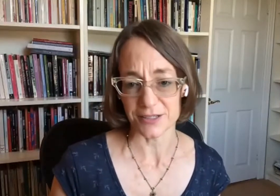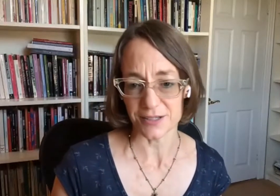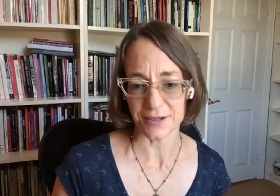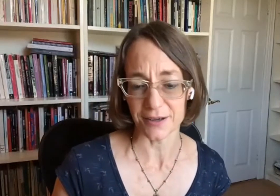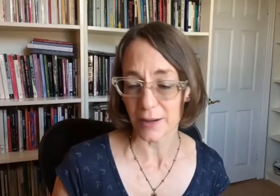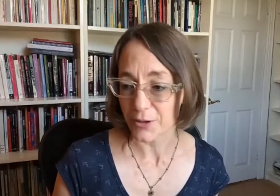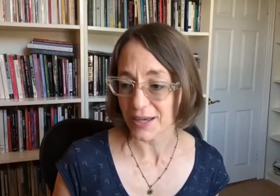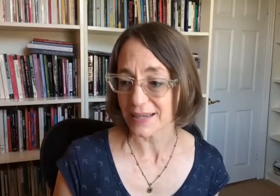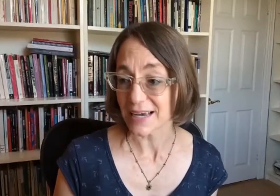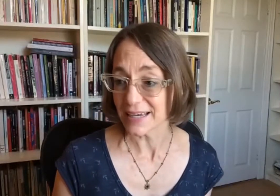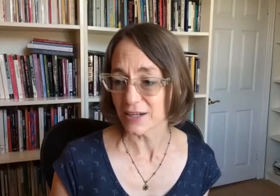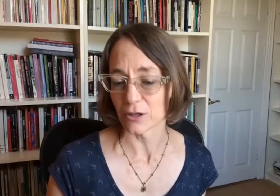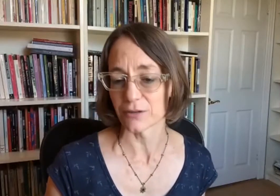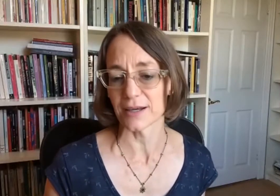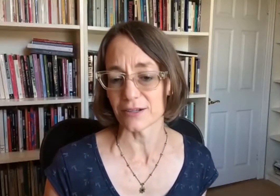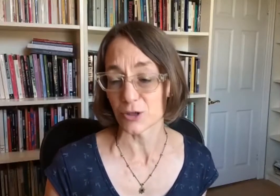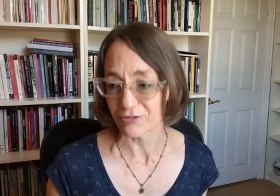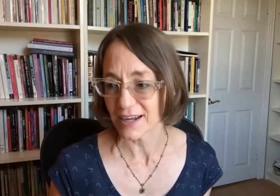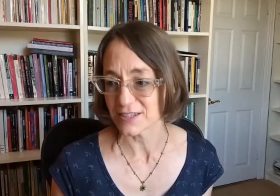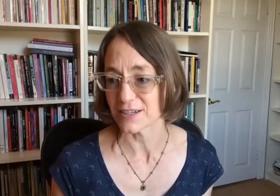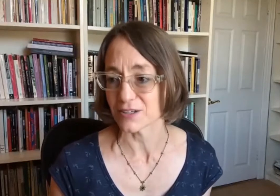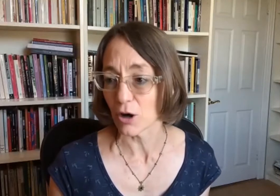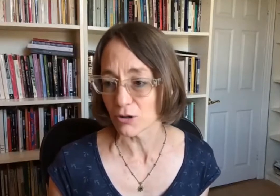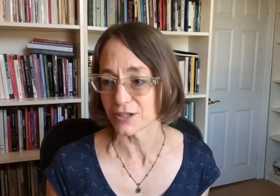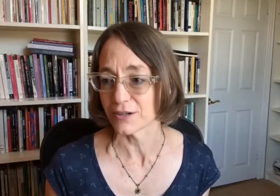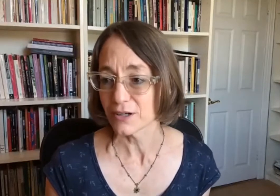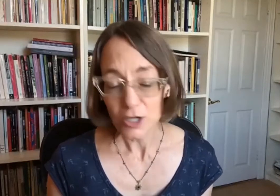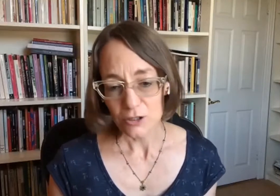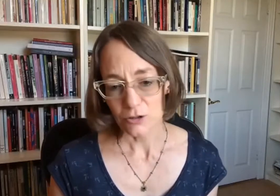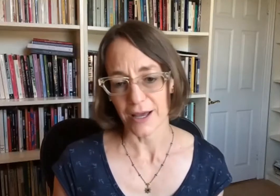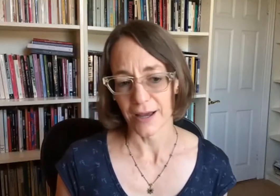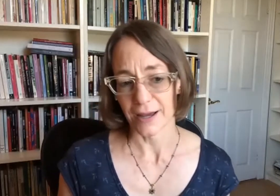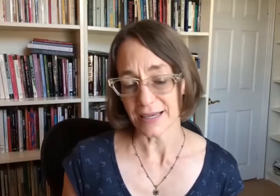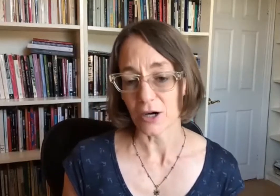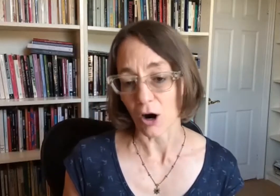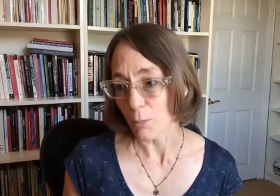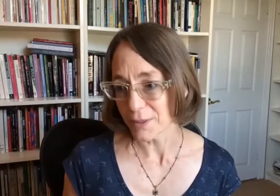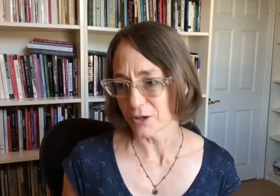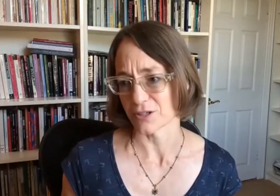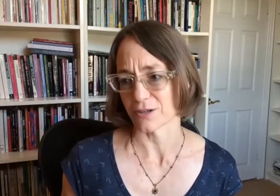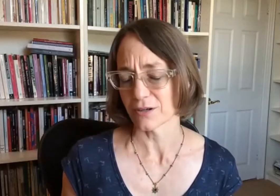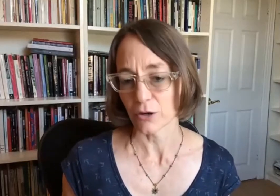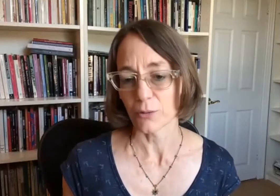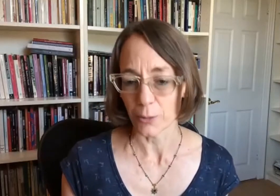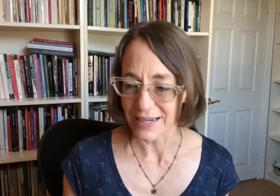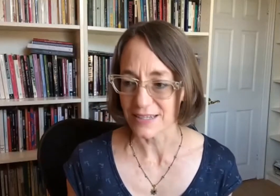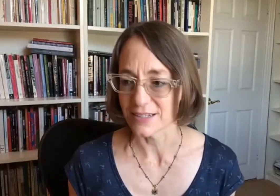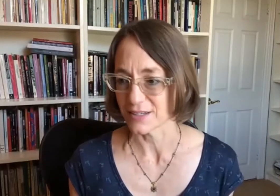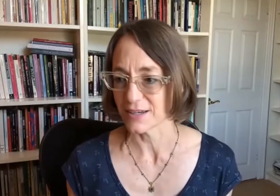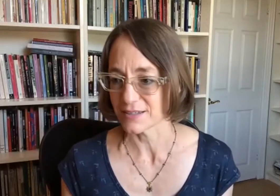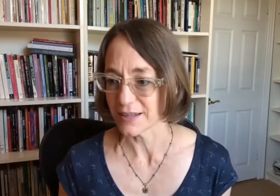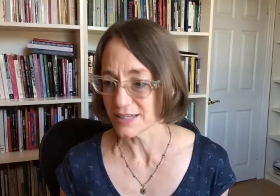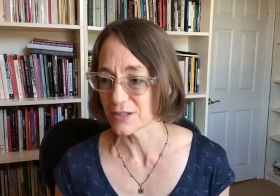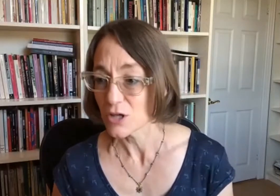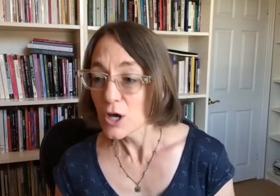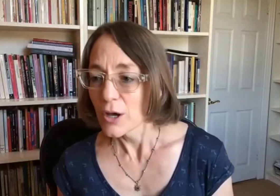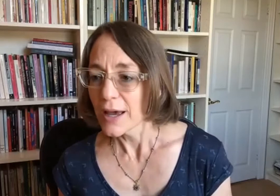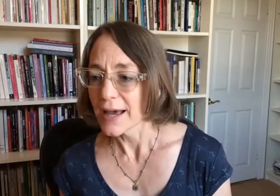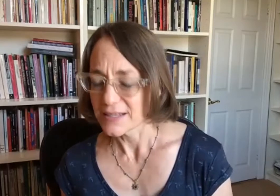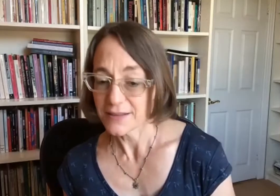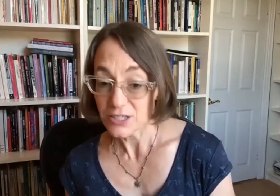starting place of eugenics, so to speak, because that's when Francis Galton. And